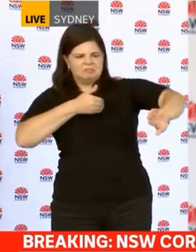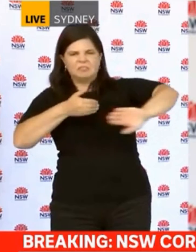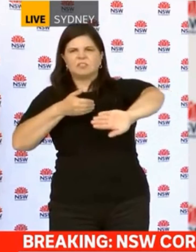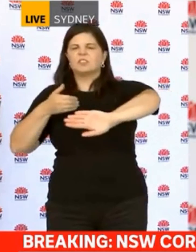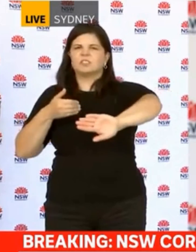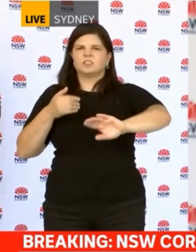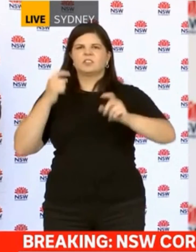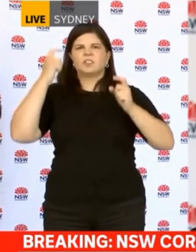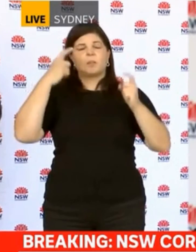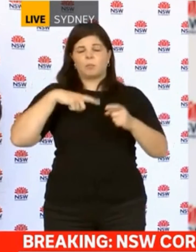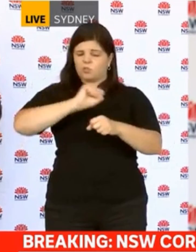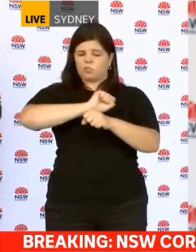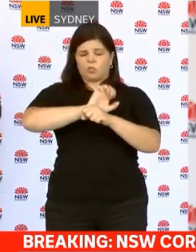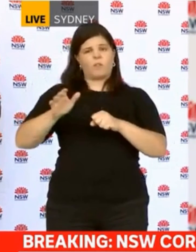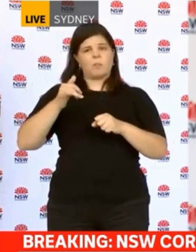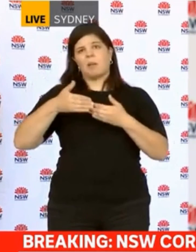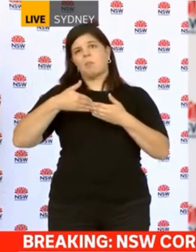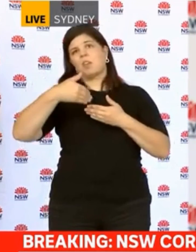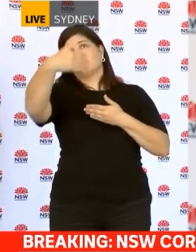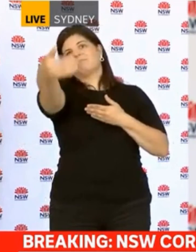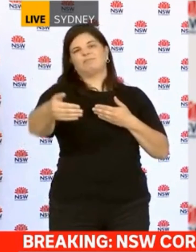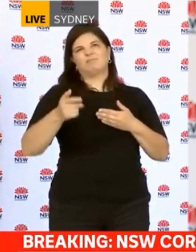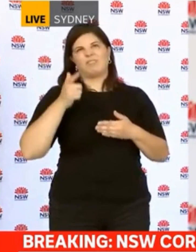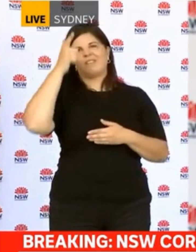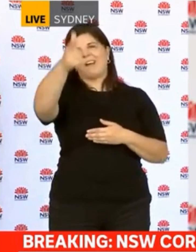without really knowing when the end date is of the pandemic.